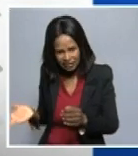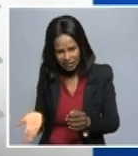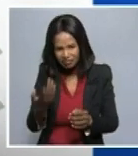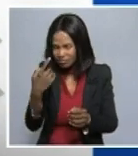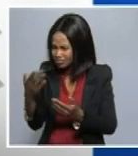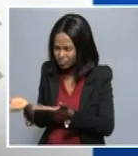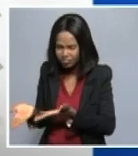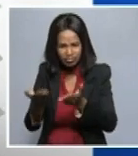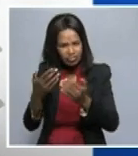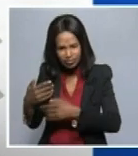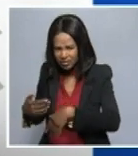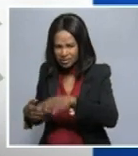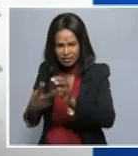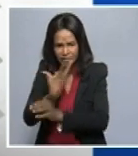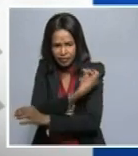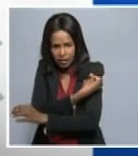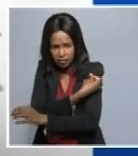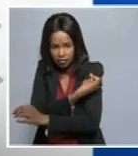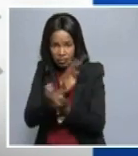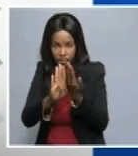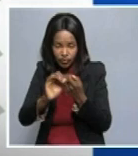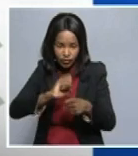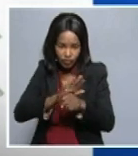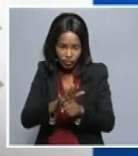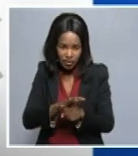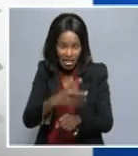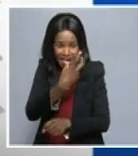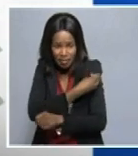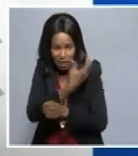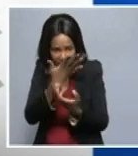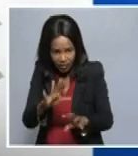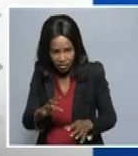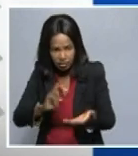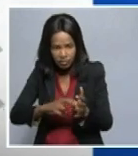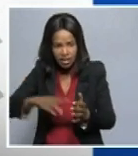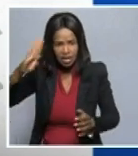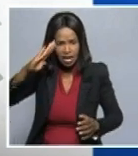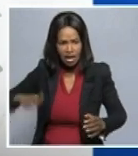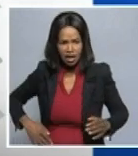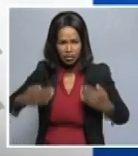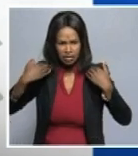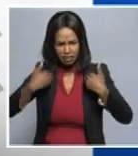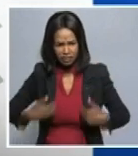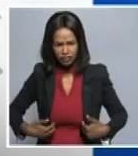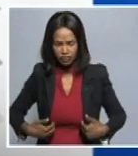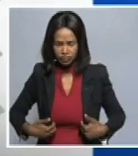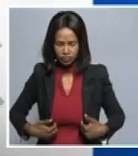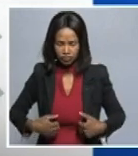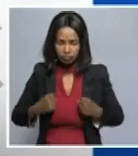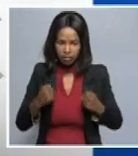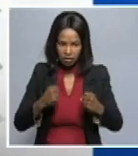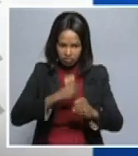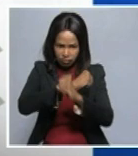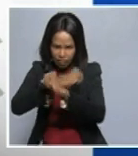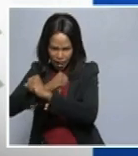because the vaccines will boost your immune system so much that when you are attacked by the pandemic,